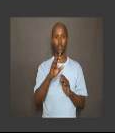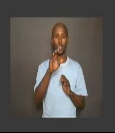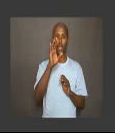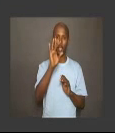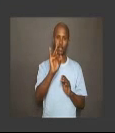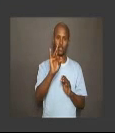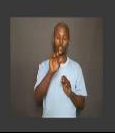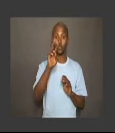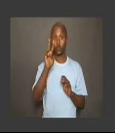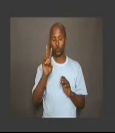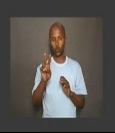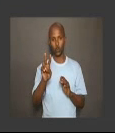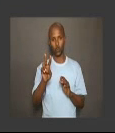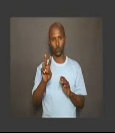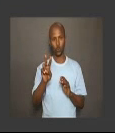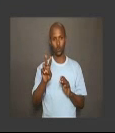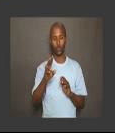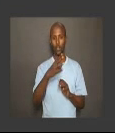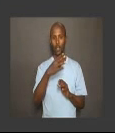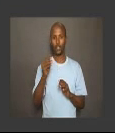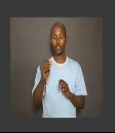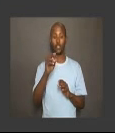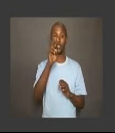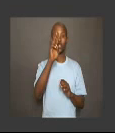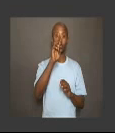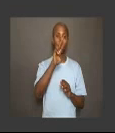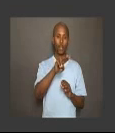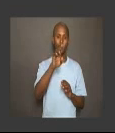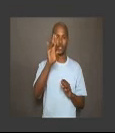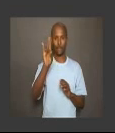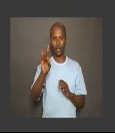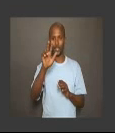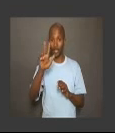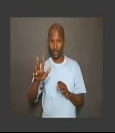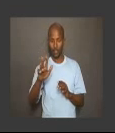and 8, 2 and 0.